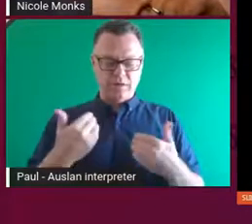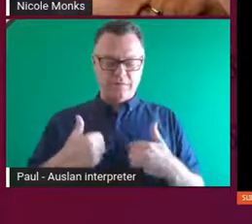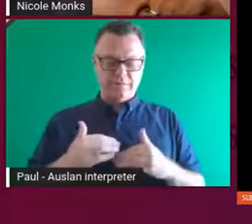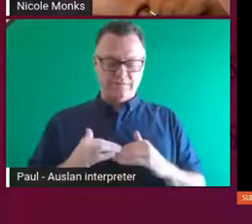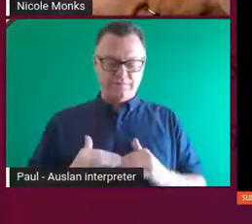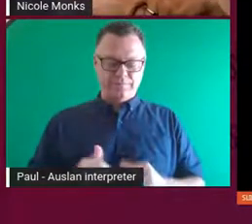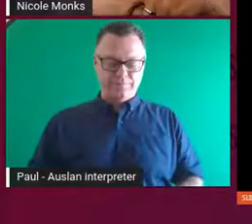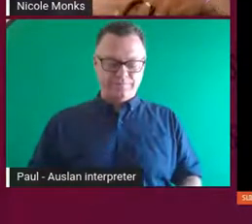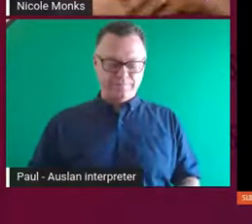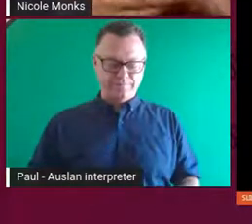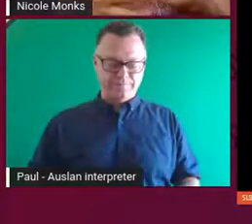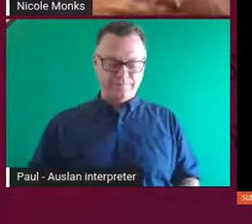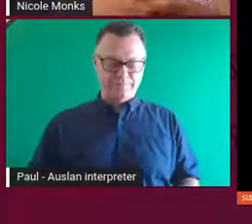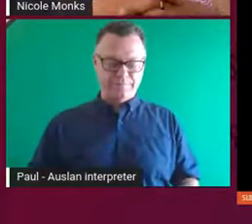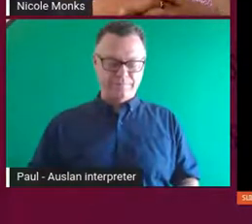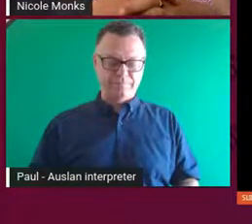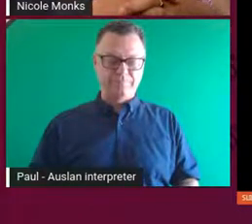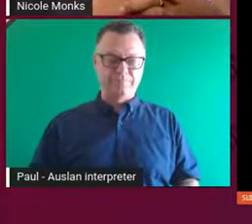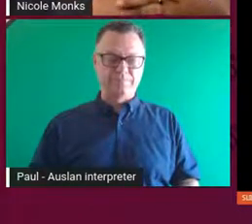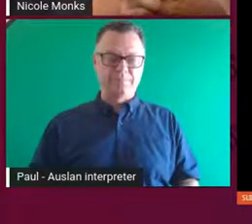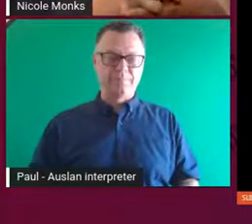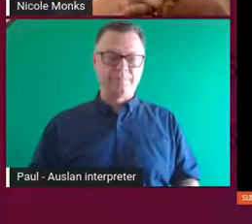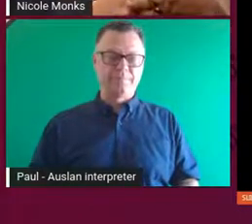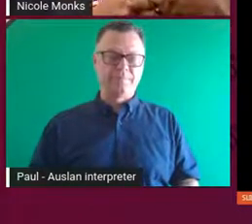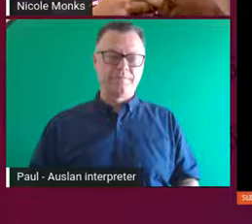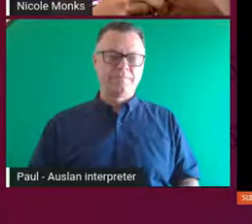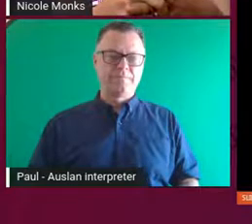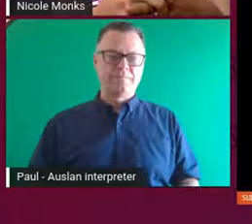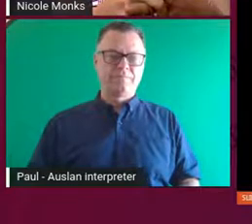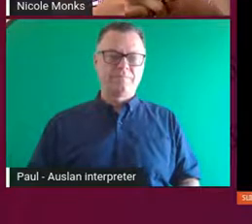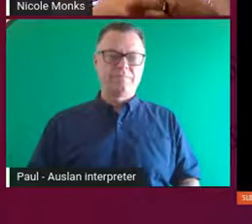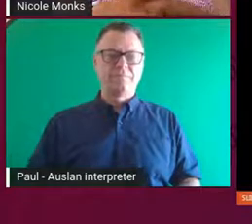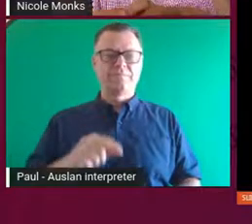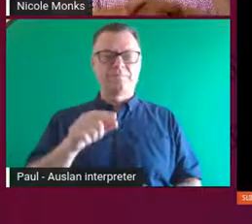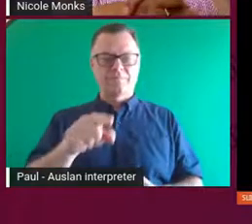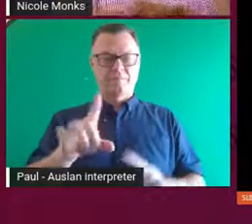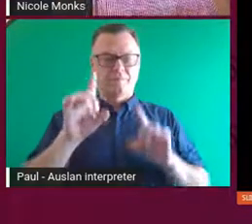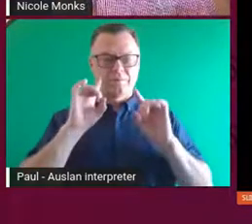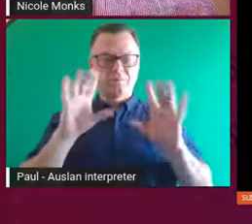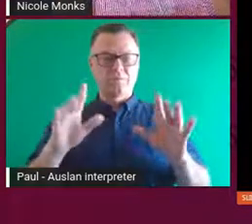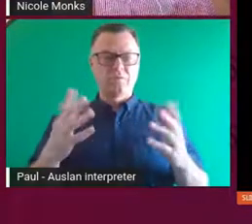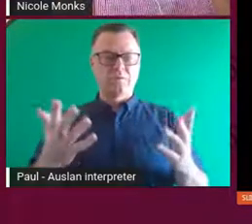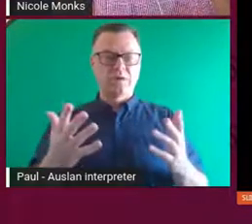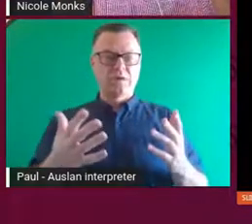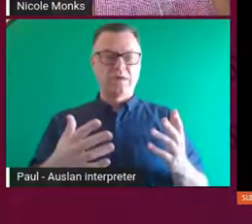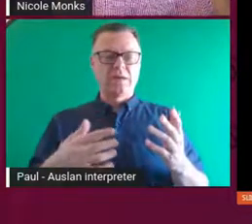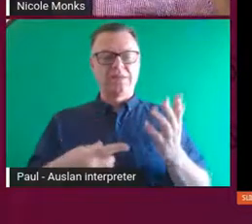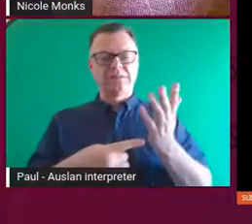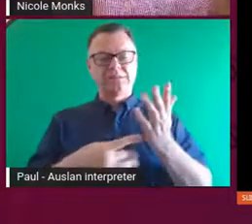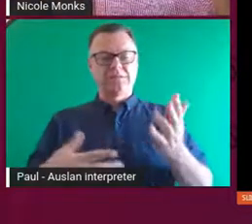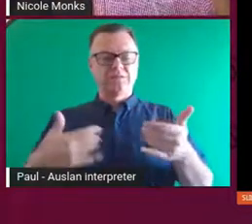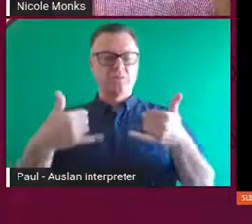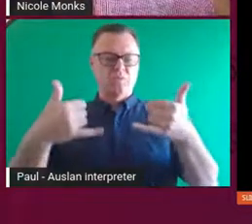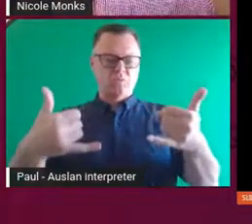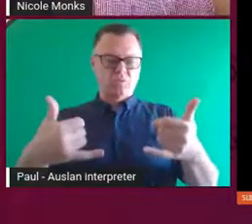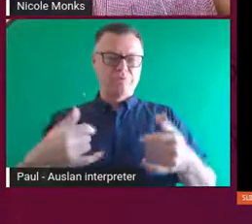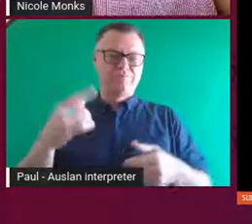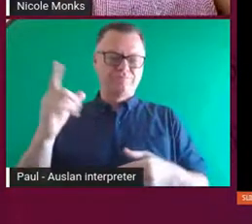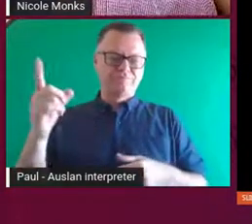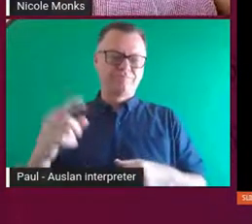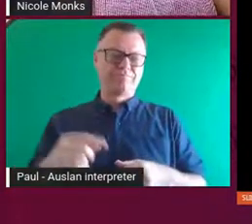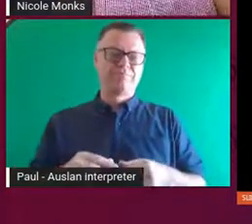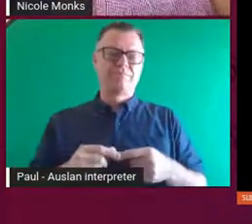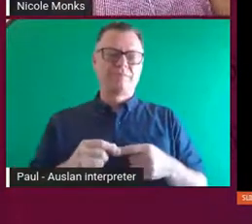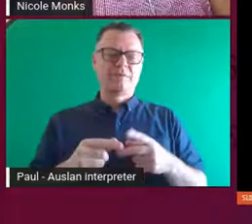So that work, yeah, it was shown. The activation of that work was shown up at the Telstra's. The sculpture has been shown in